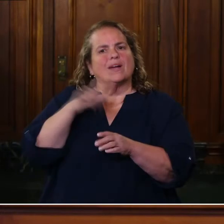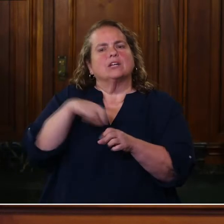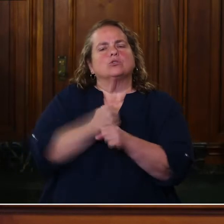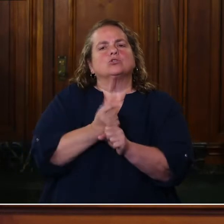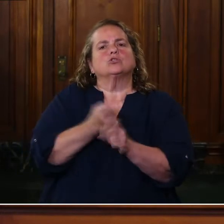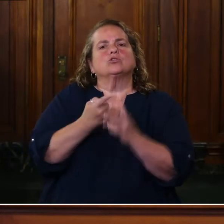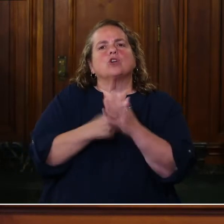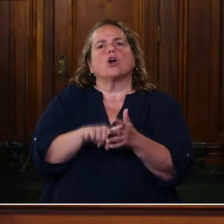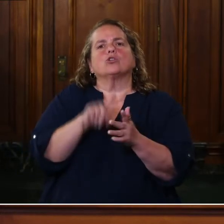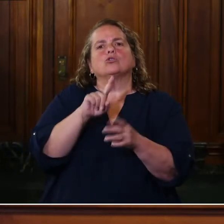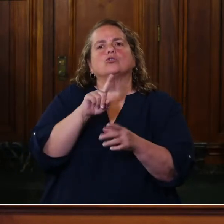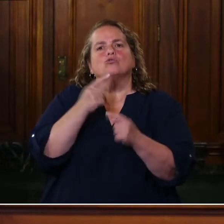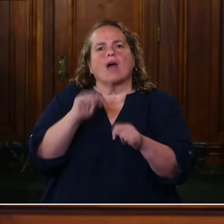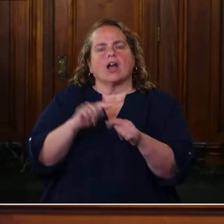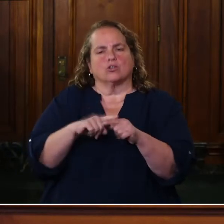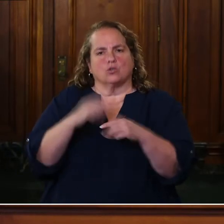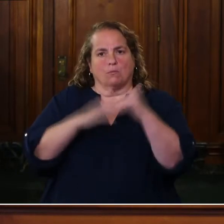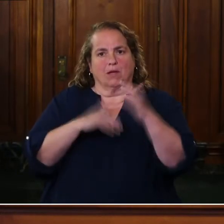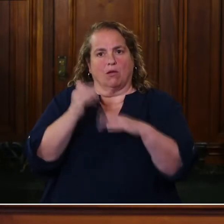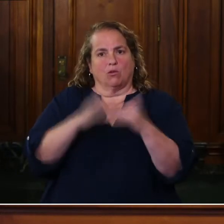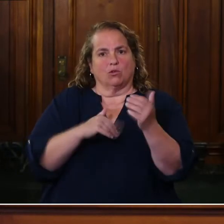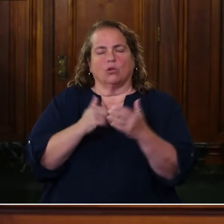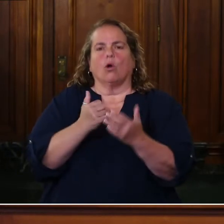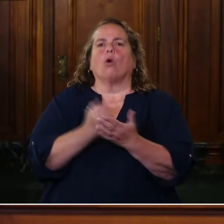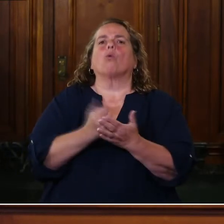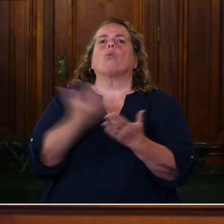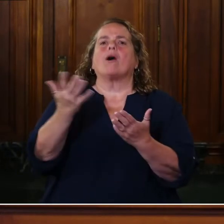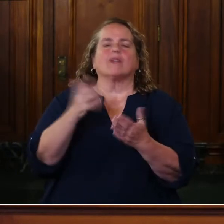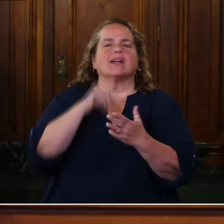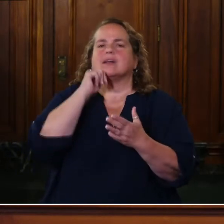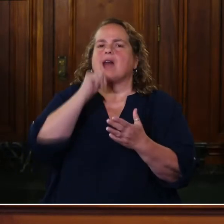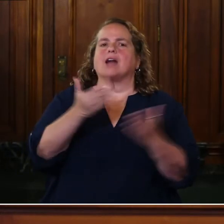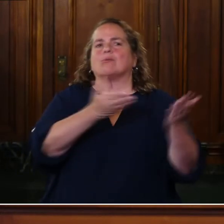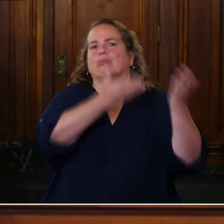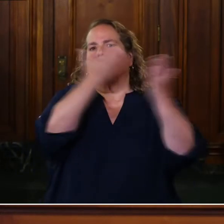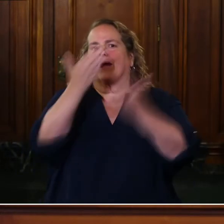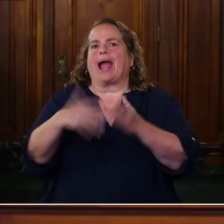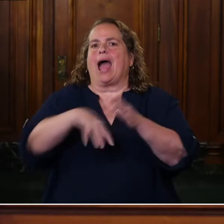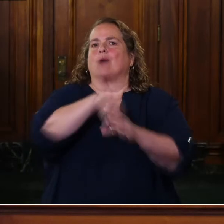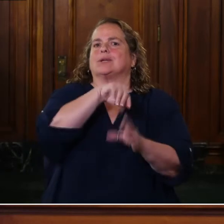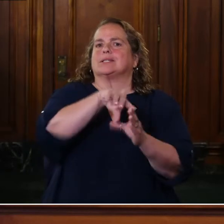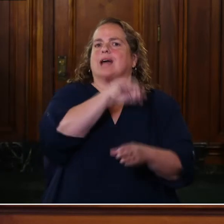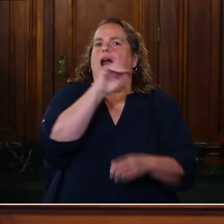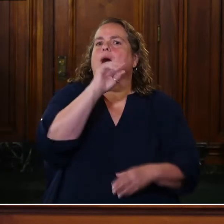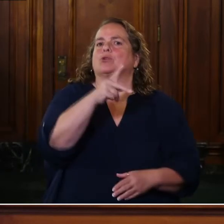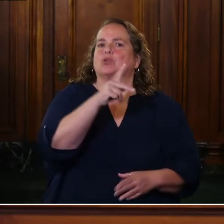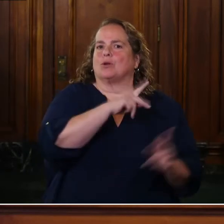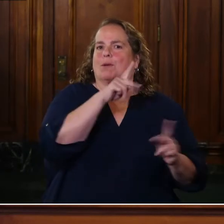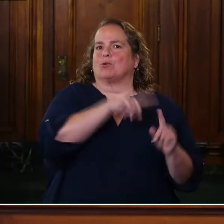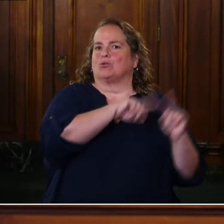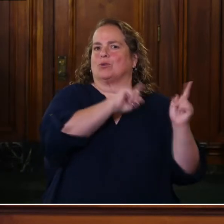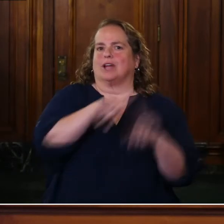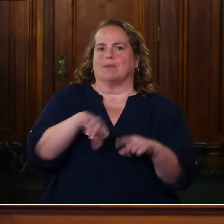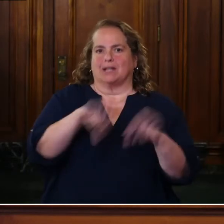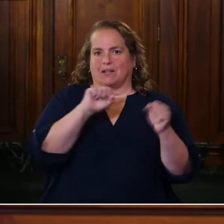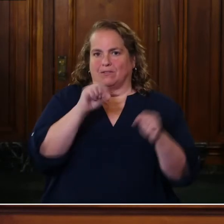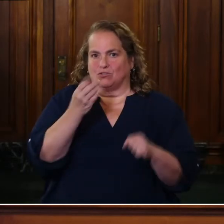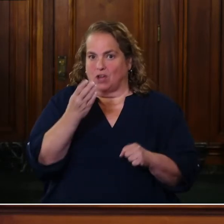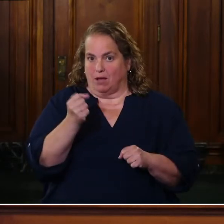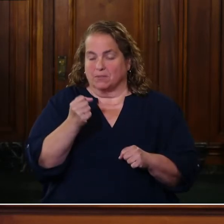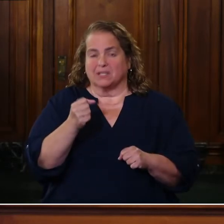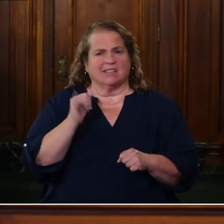to build wealth and not just bring outside opportunities in. Again, this is a historic time.